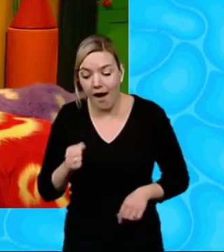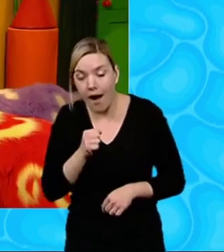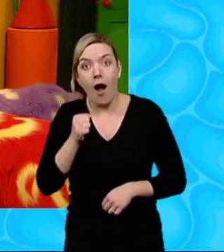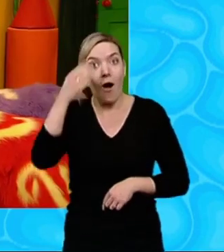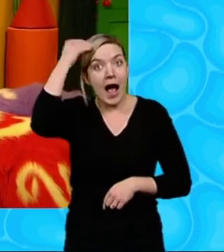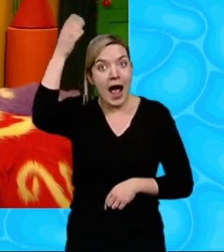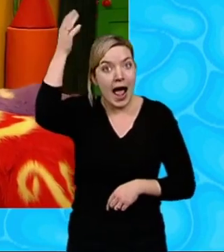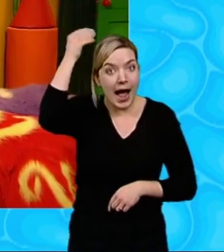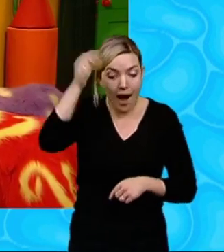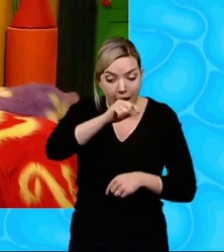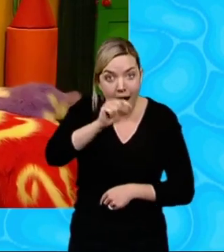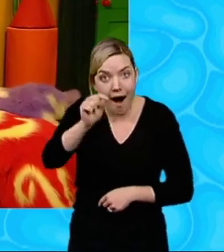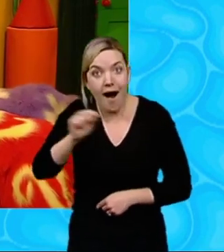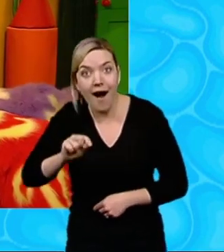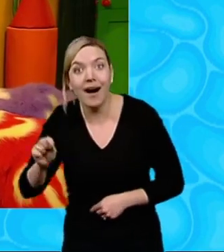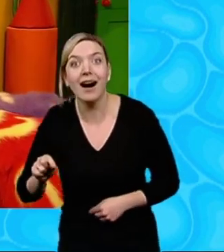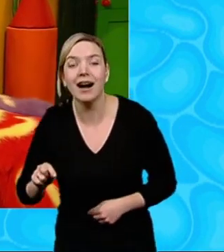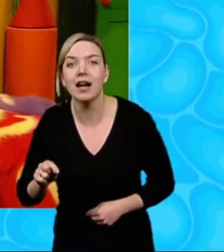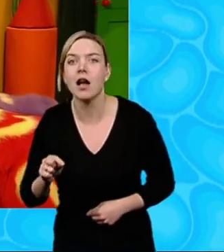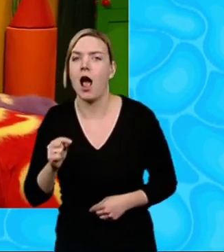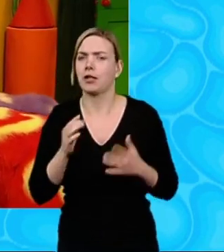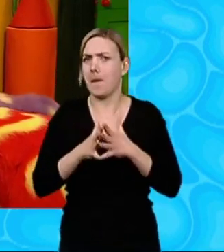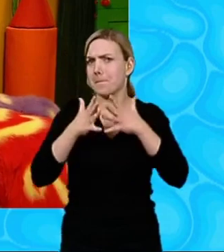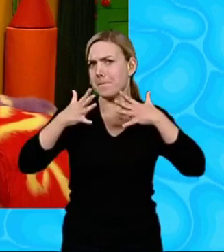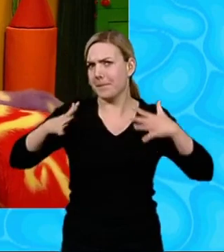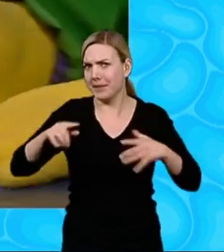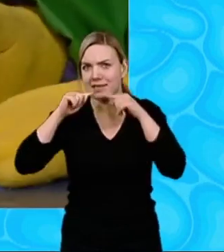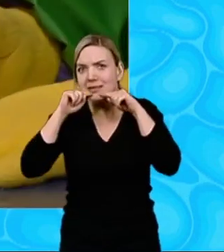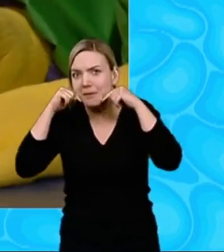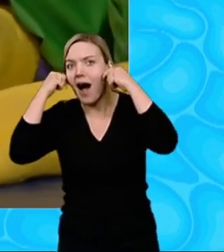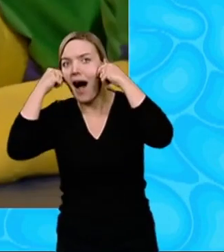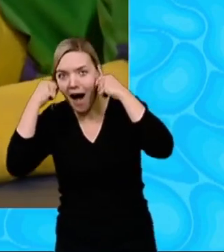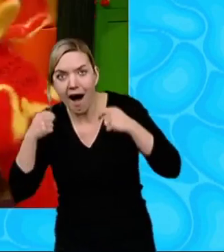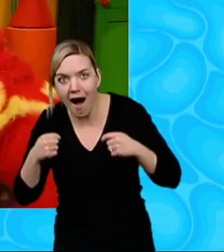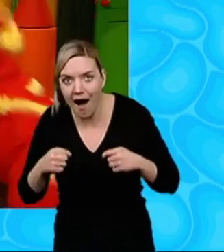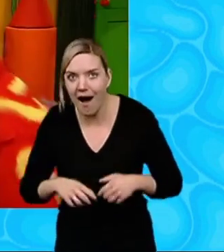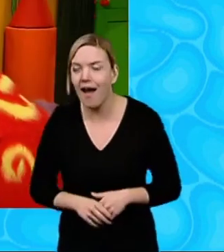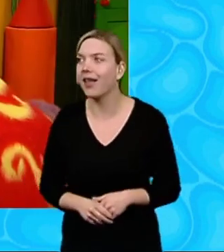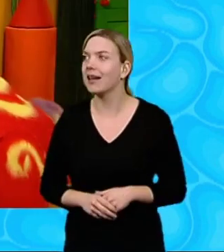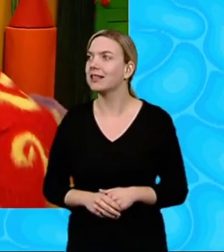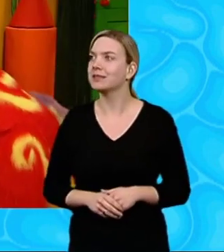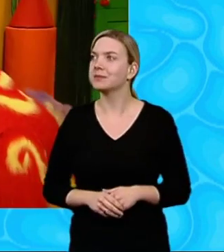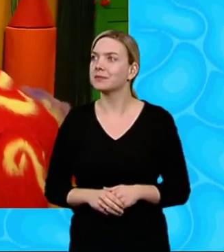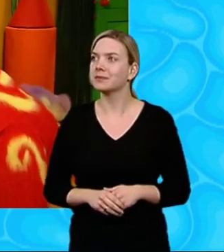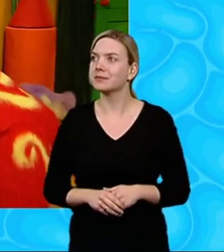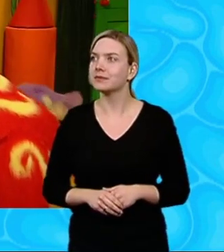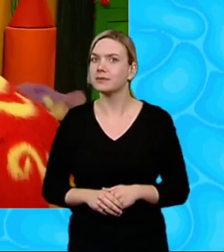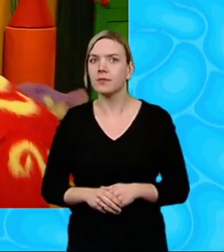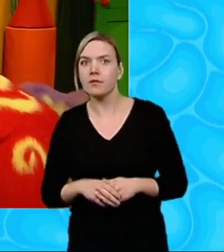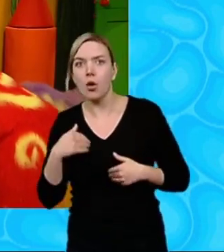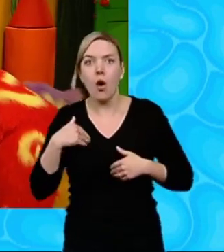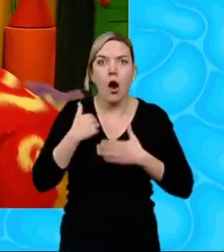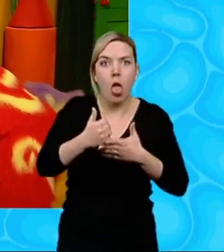Hair Hair Hair And, um, big smiley face Hey, hey, hey, can I help? Oh, no,